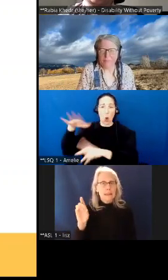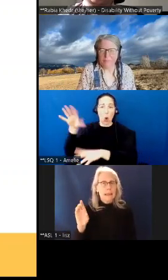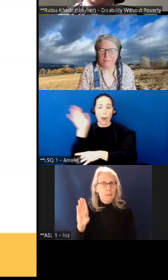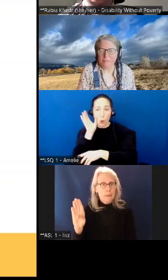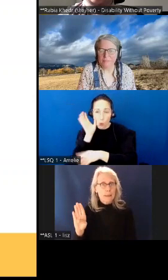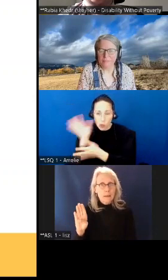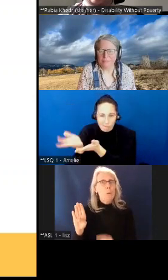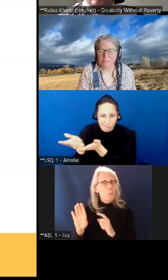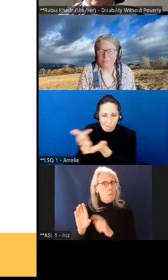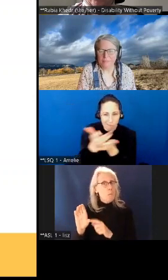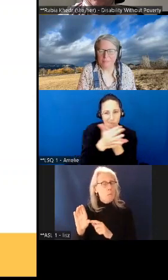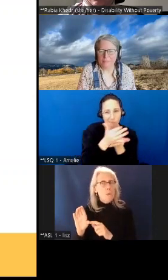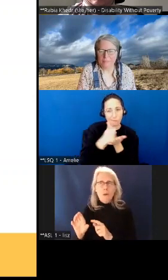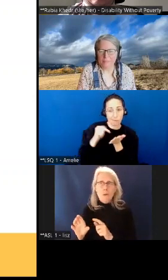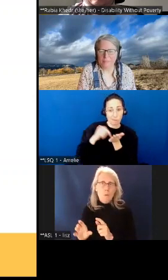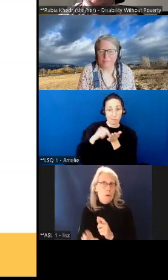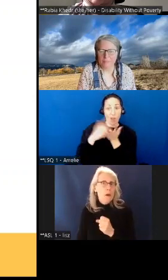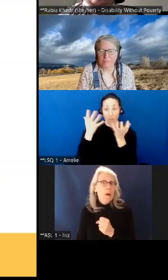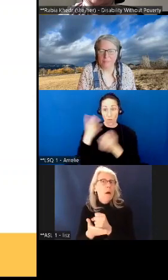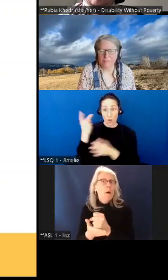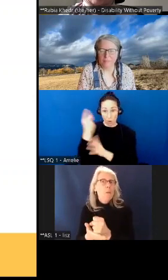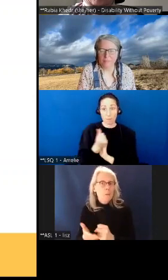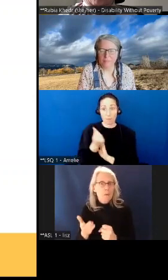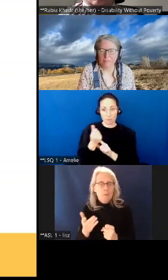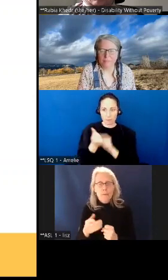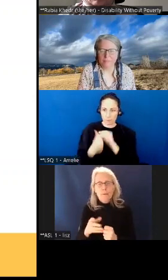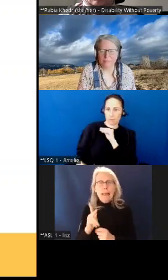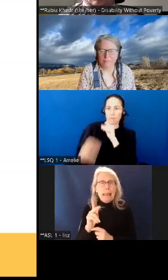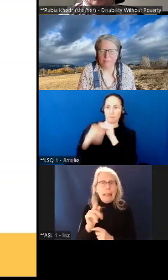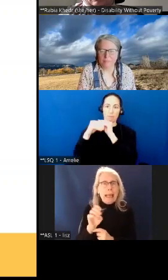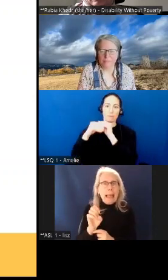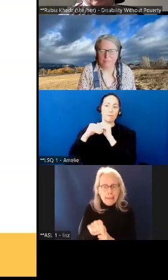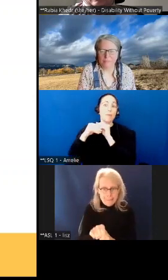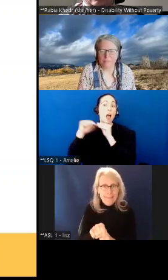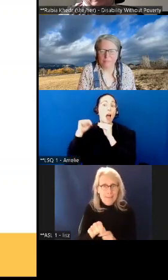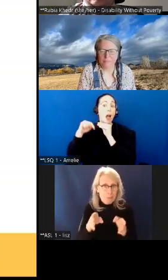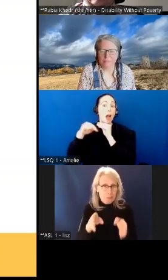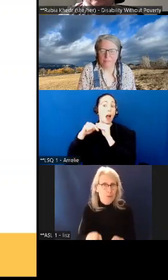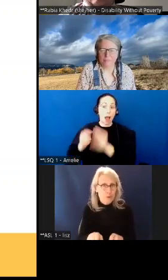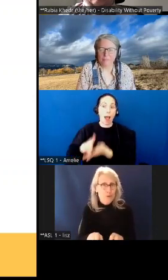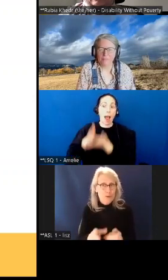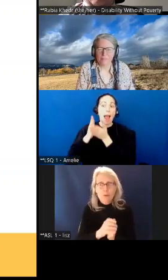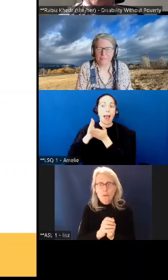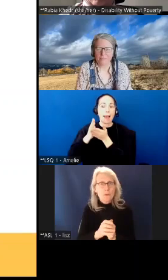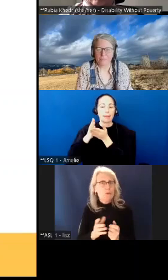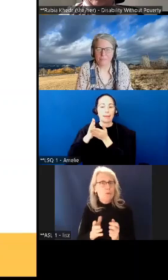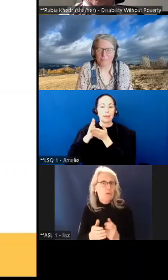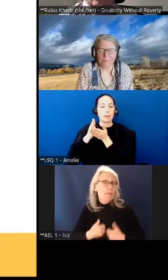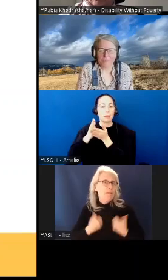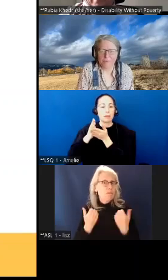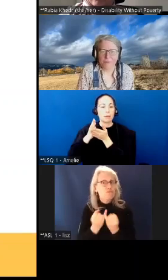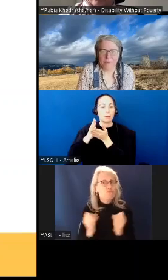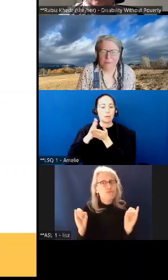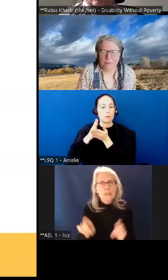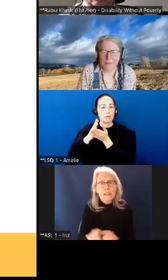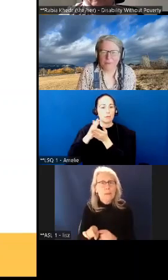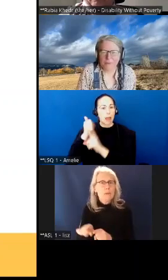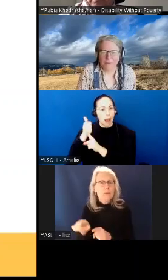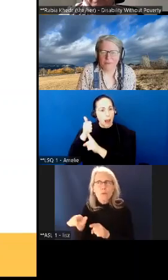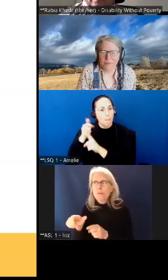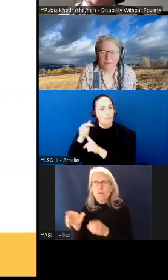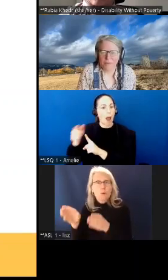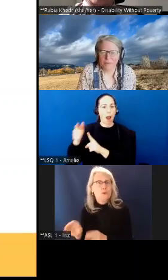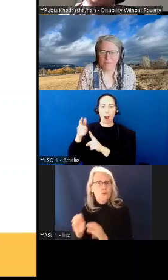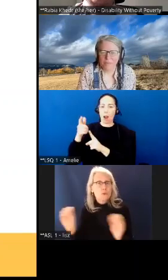would maybe allow kate to live on her own like any other able-bodied person rather than